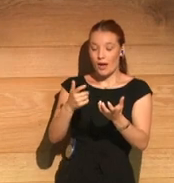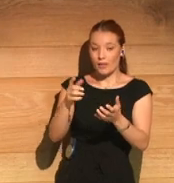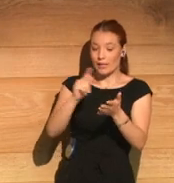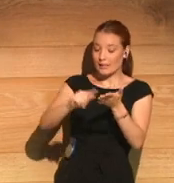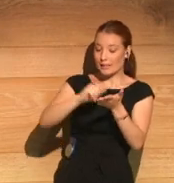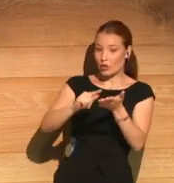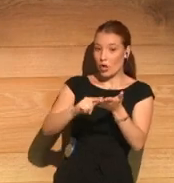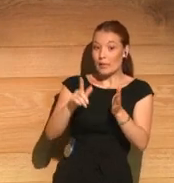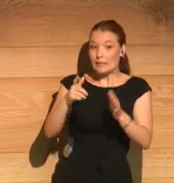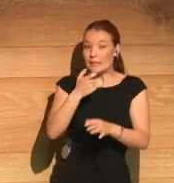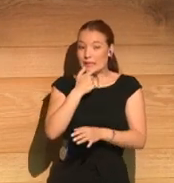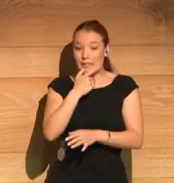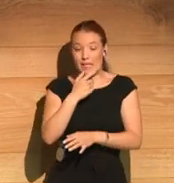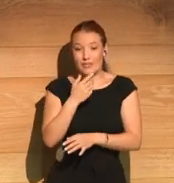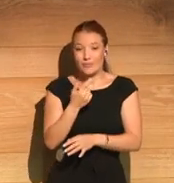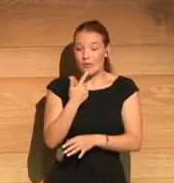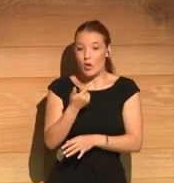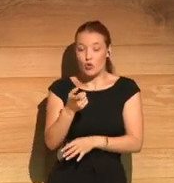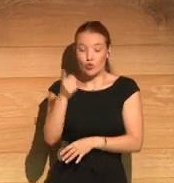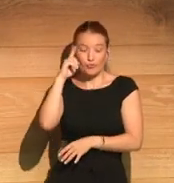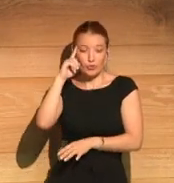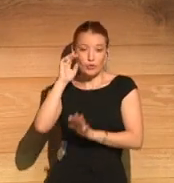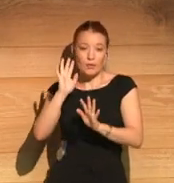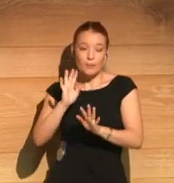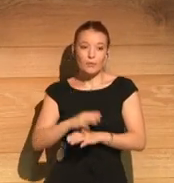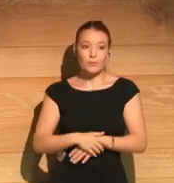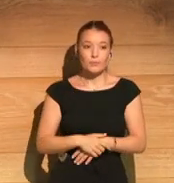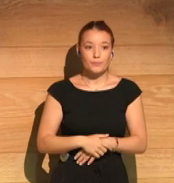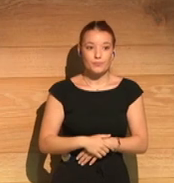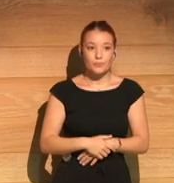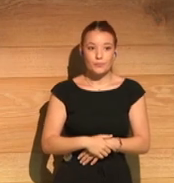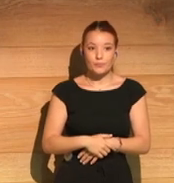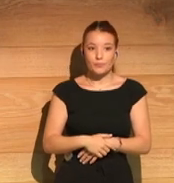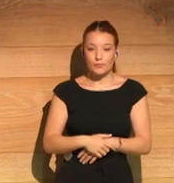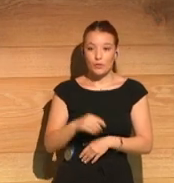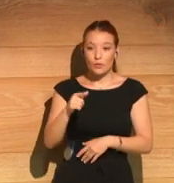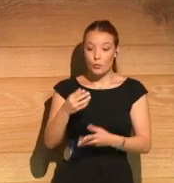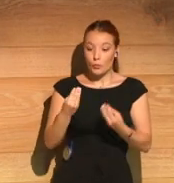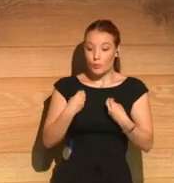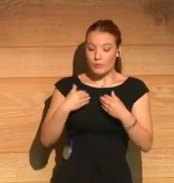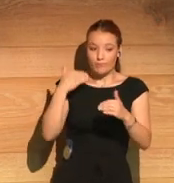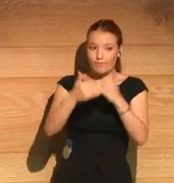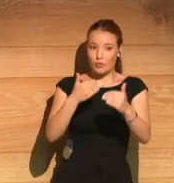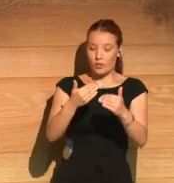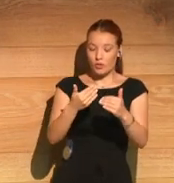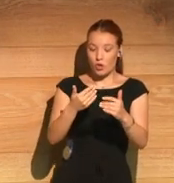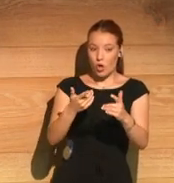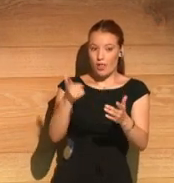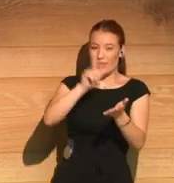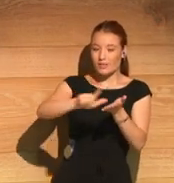sort of culinary preparation of the novel. So I'm wondering how this preparation took place, this literary